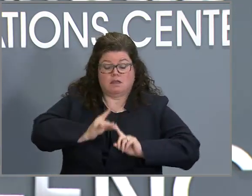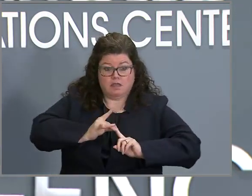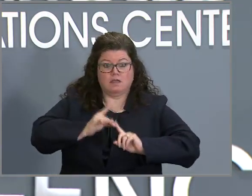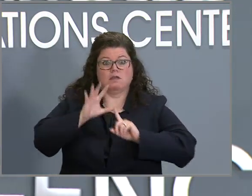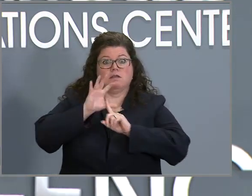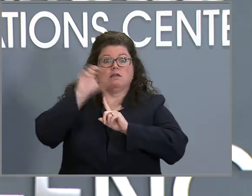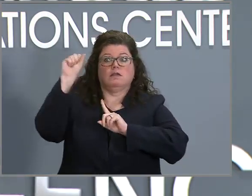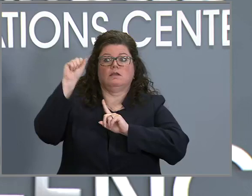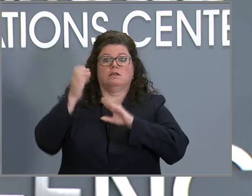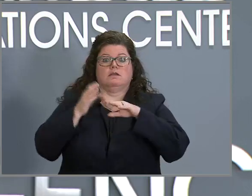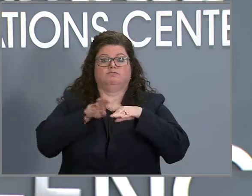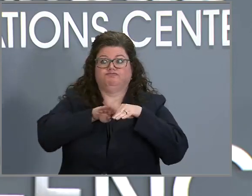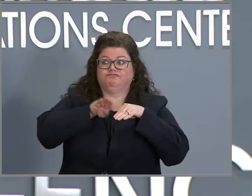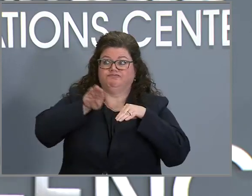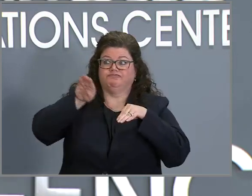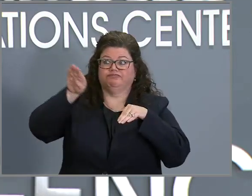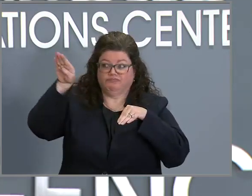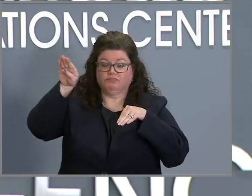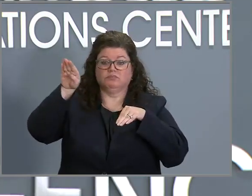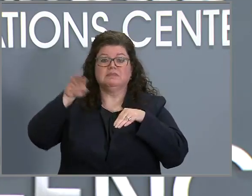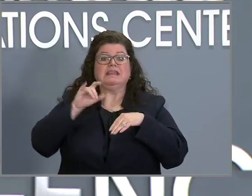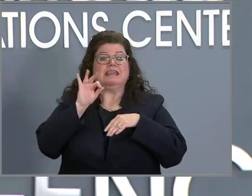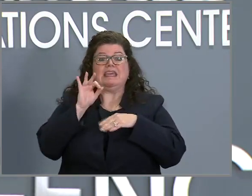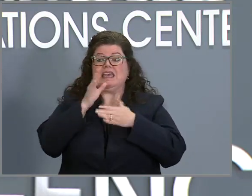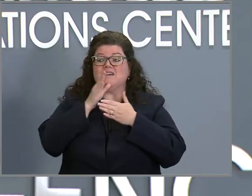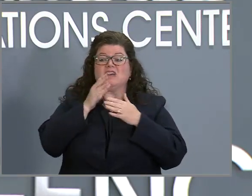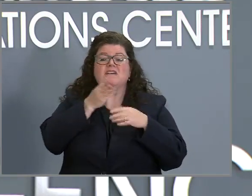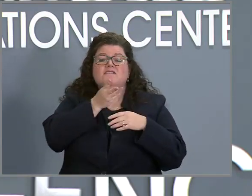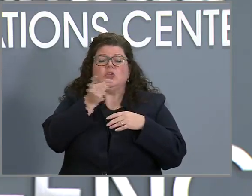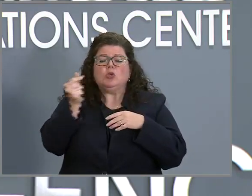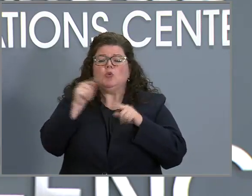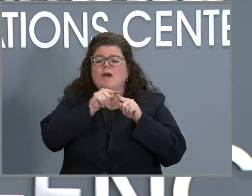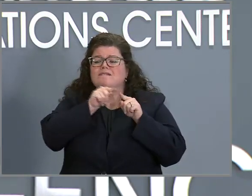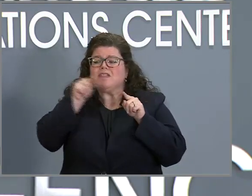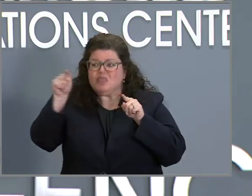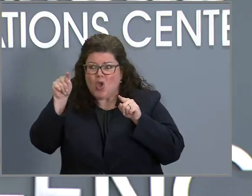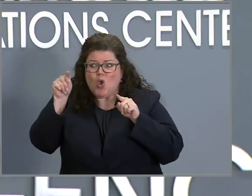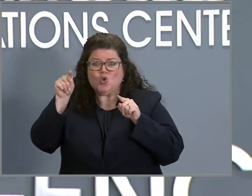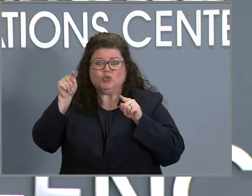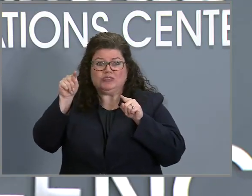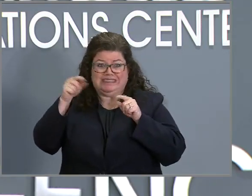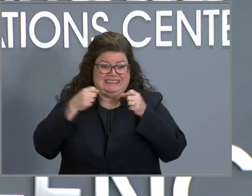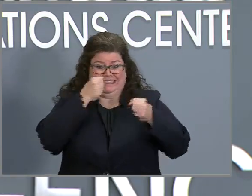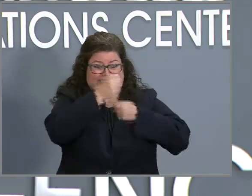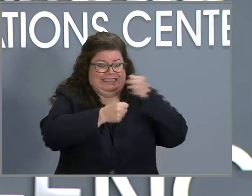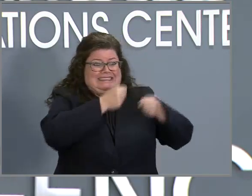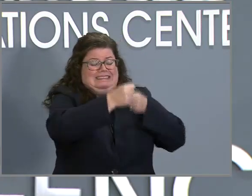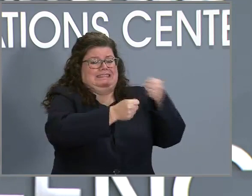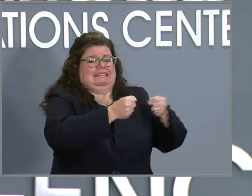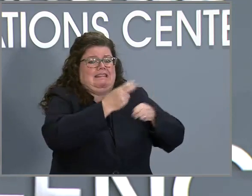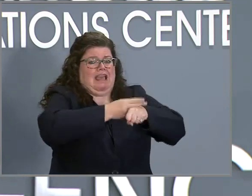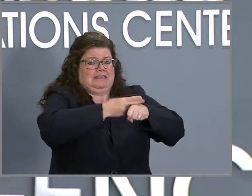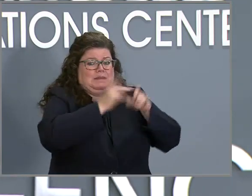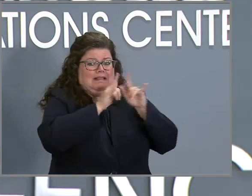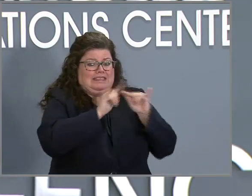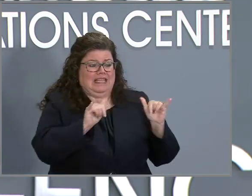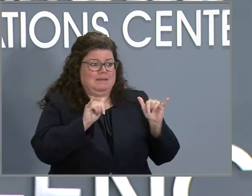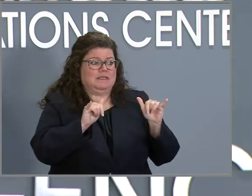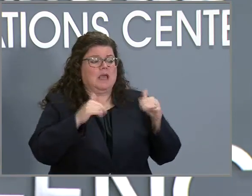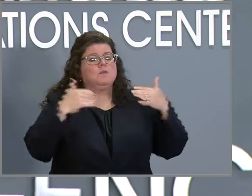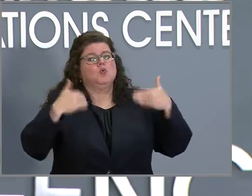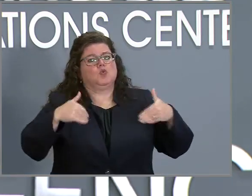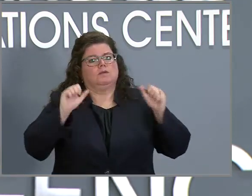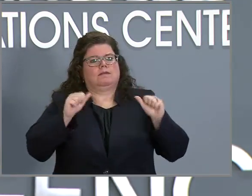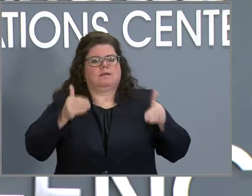large, if even a very small percentage of those individuals end up in the hospital all at the same time, it can create, if not for our statewide